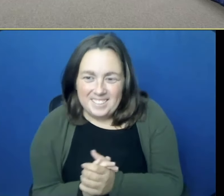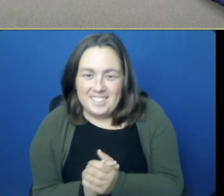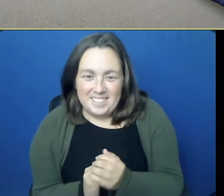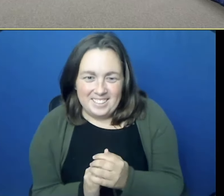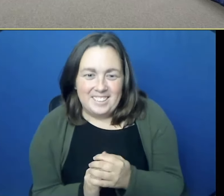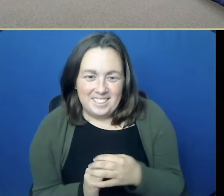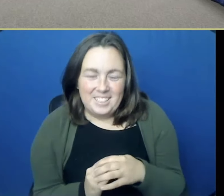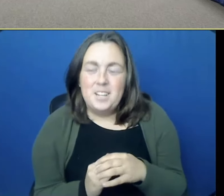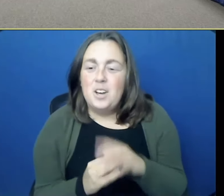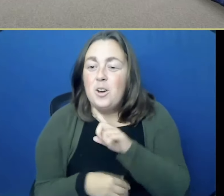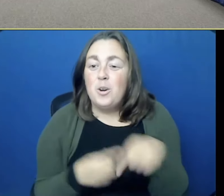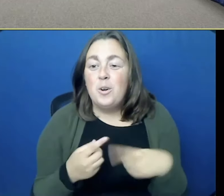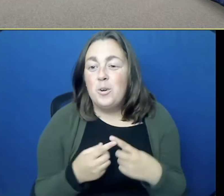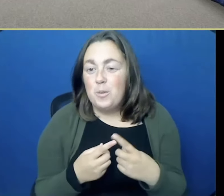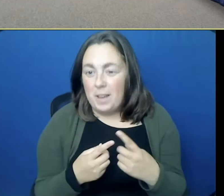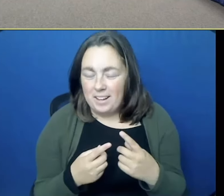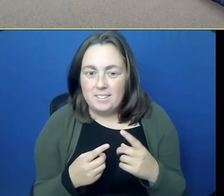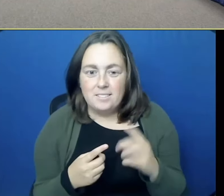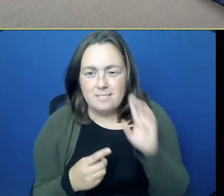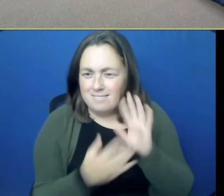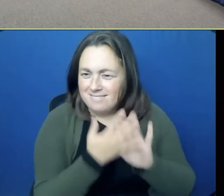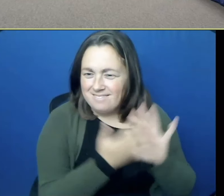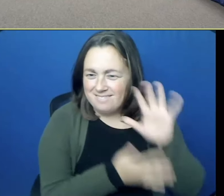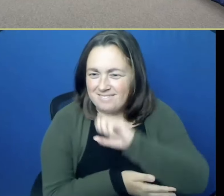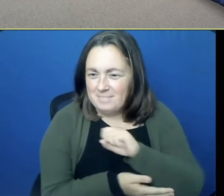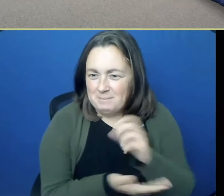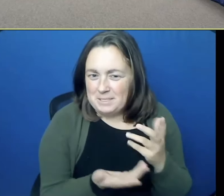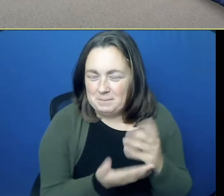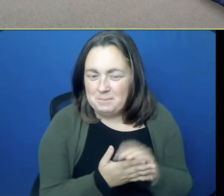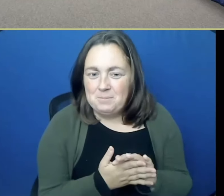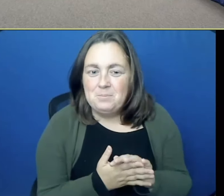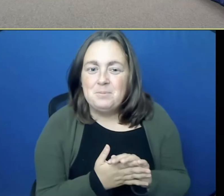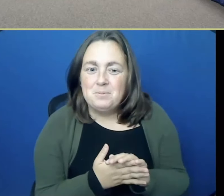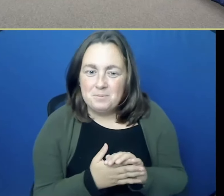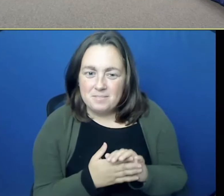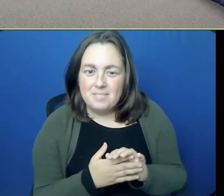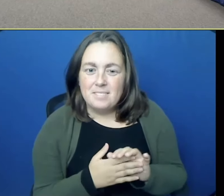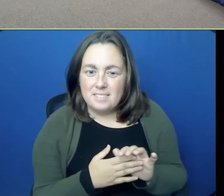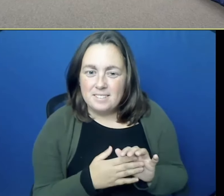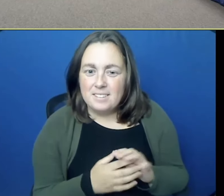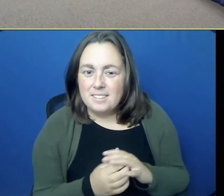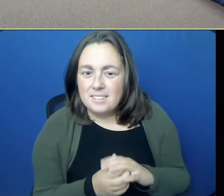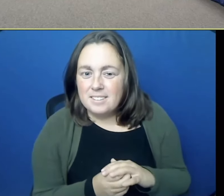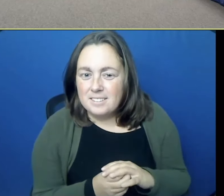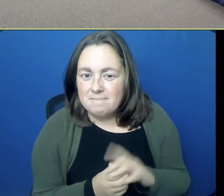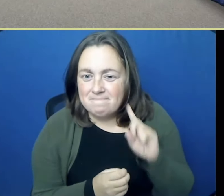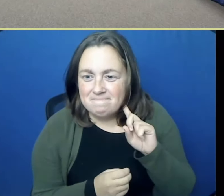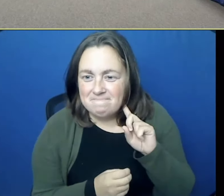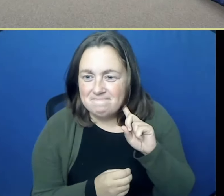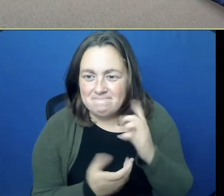then when you say this, when the school's out, I'm like, well, that's Joe's decision. I can tell by the way you did manage a lot of them today, but you're still scared.